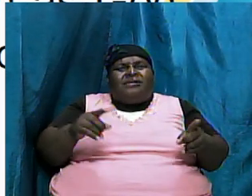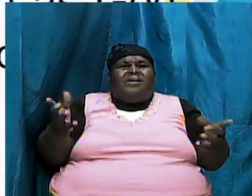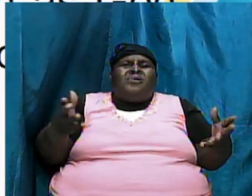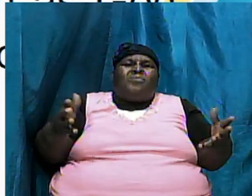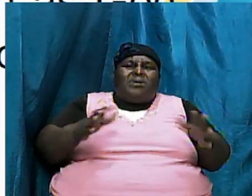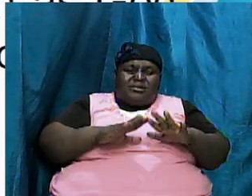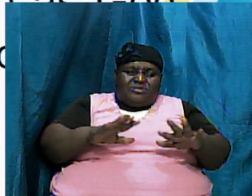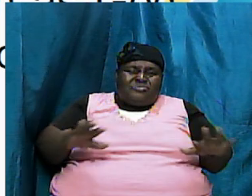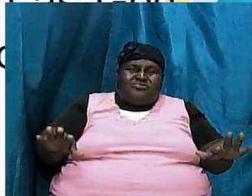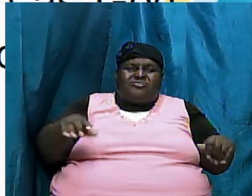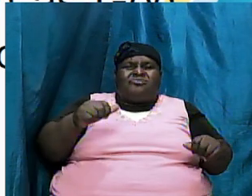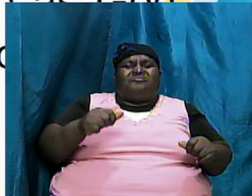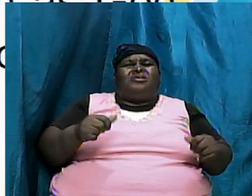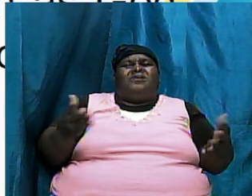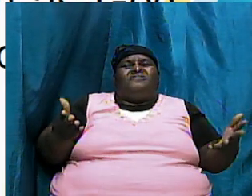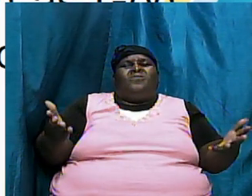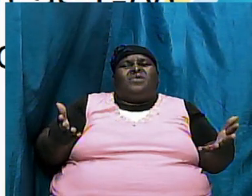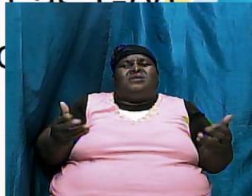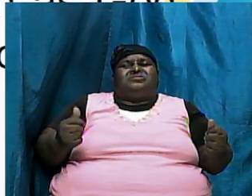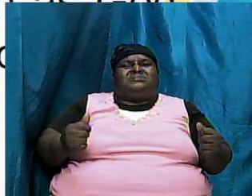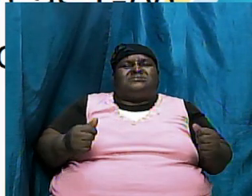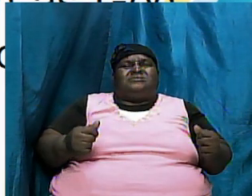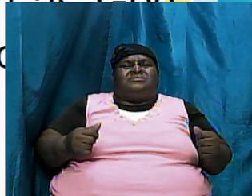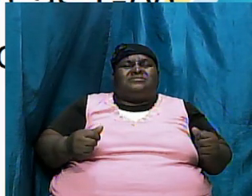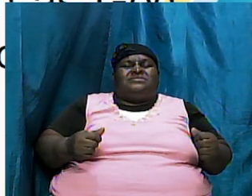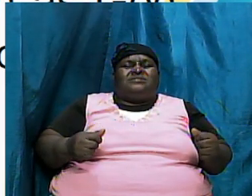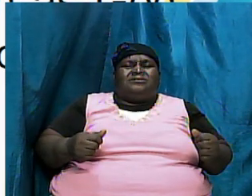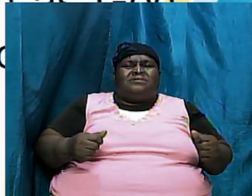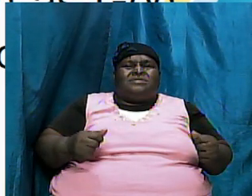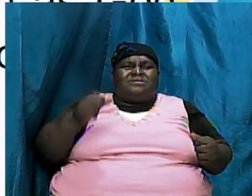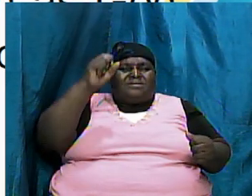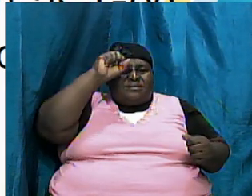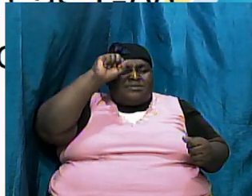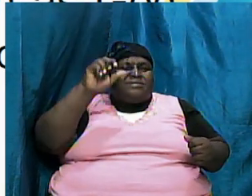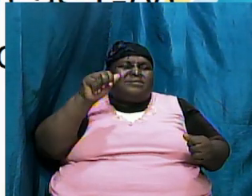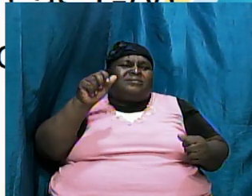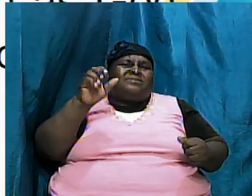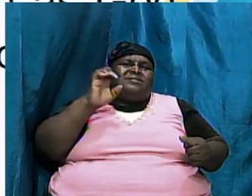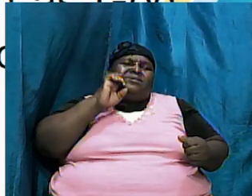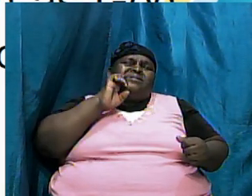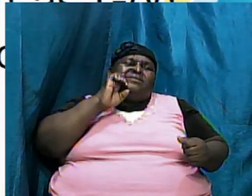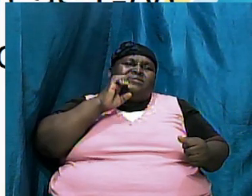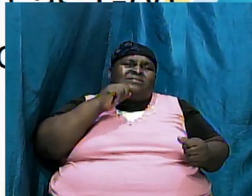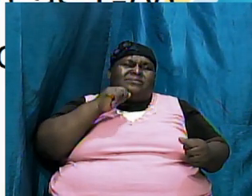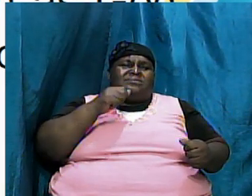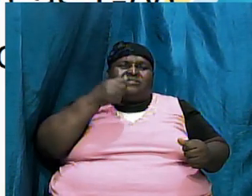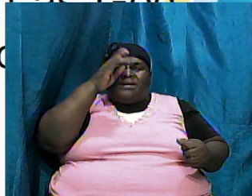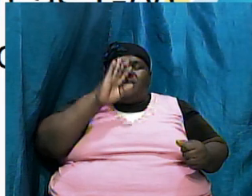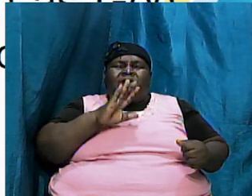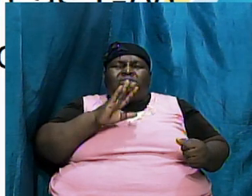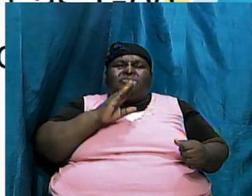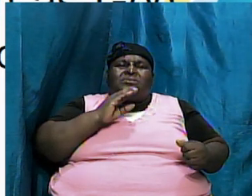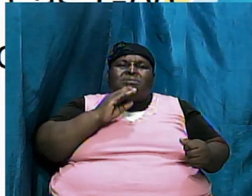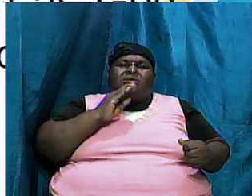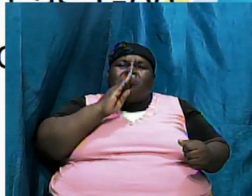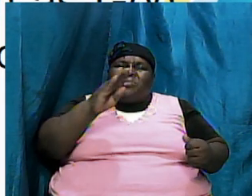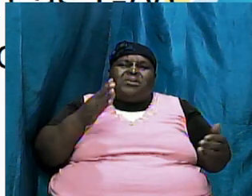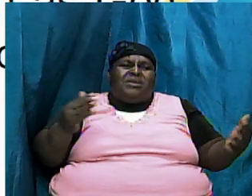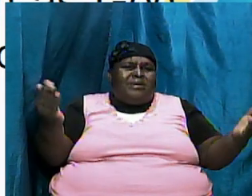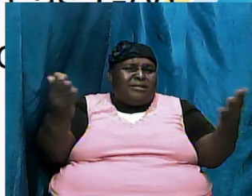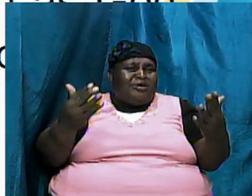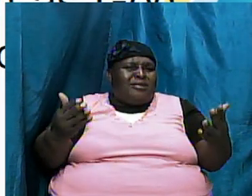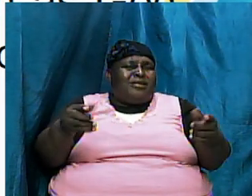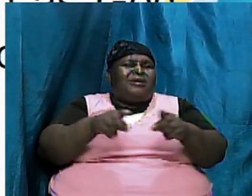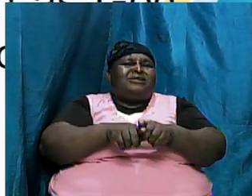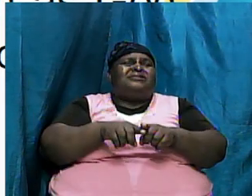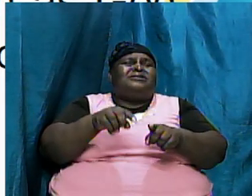because he planned he was going to be here in the form of man so that when we talk about they were made in God image